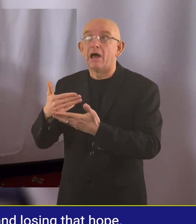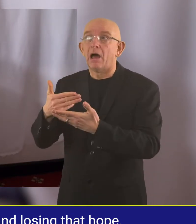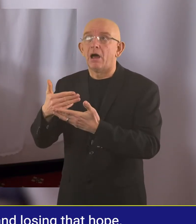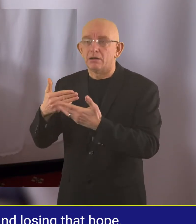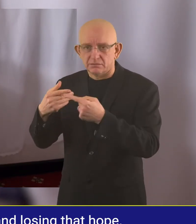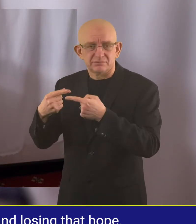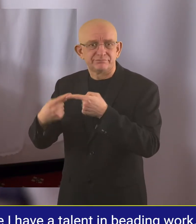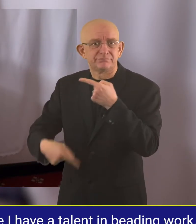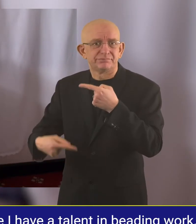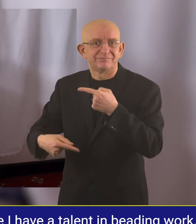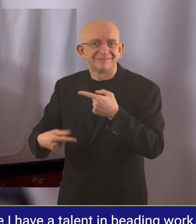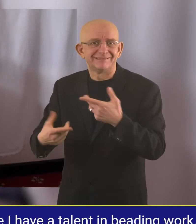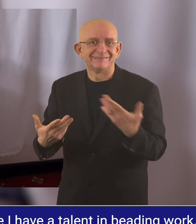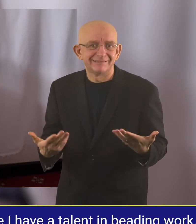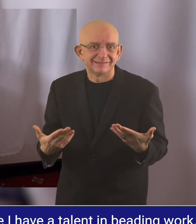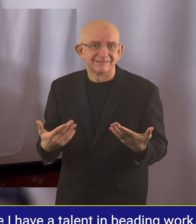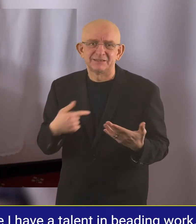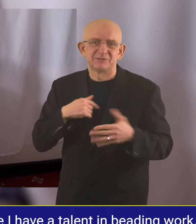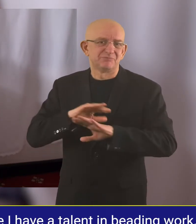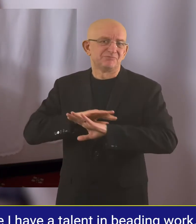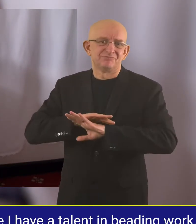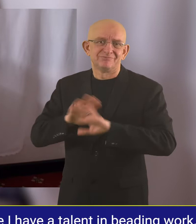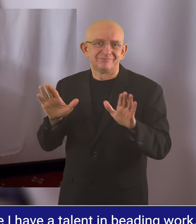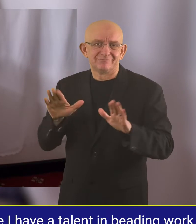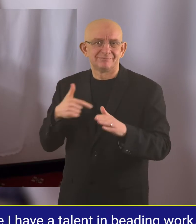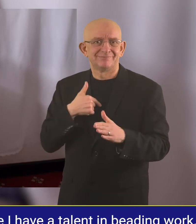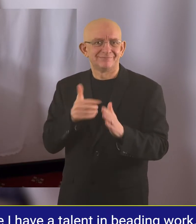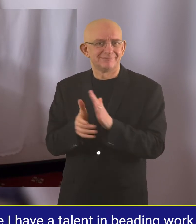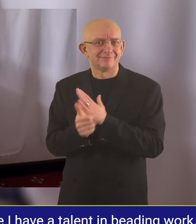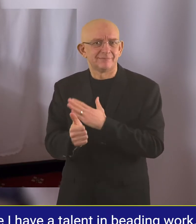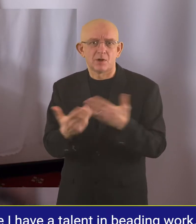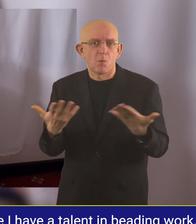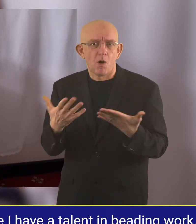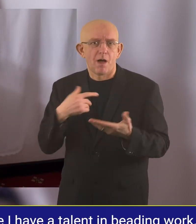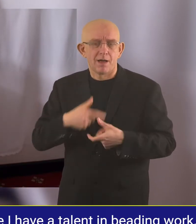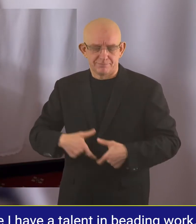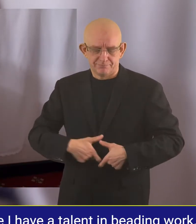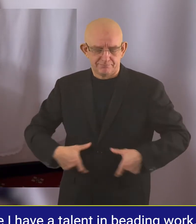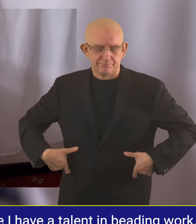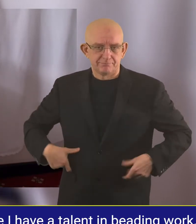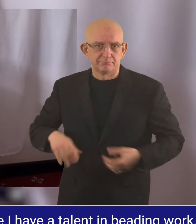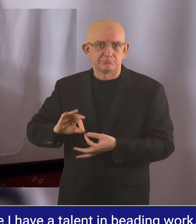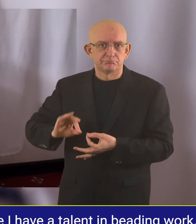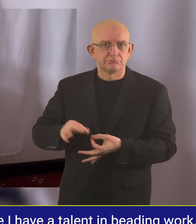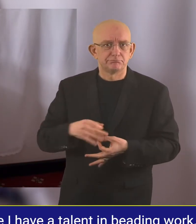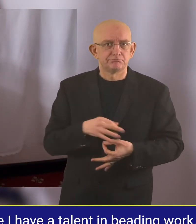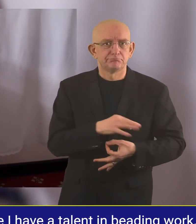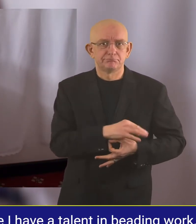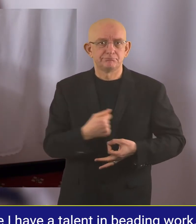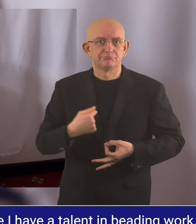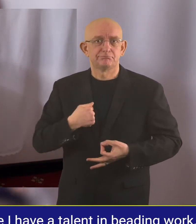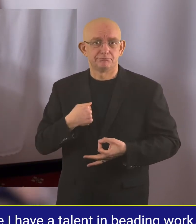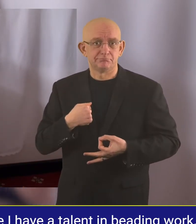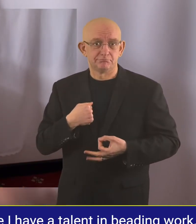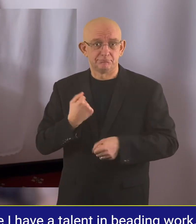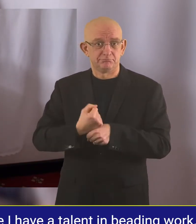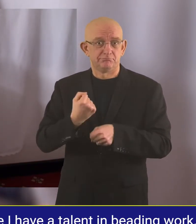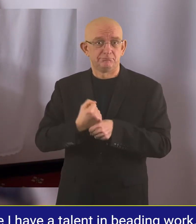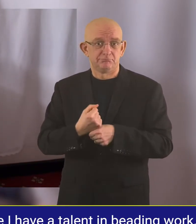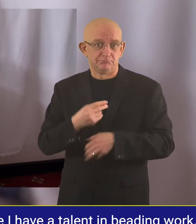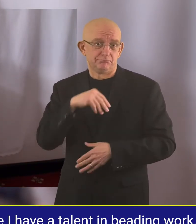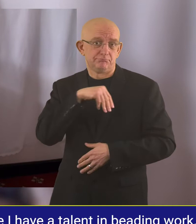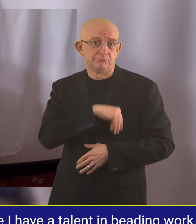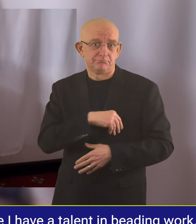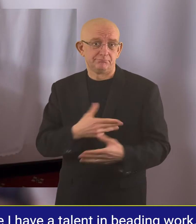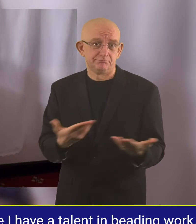that hope. So that's when I came and said, because I have a talent in building work, I better do that and that's